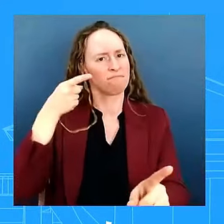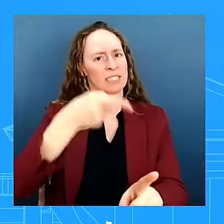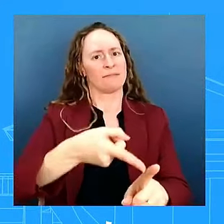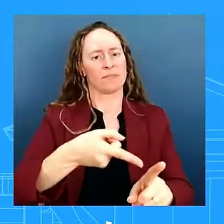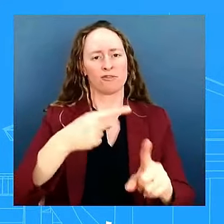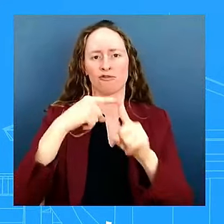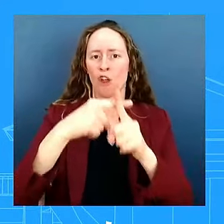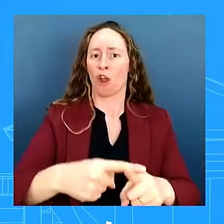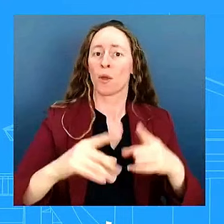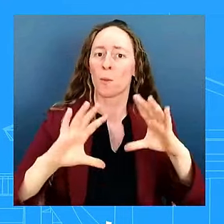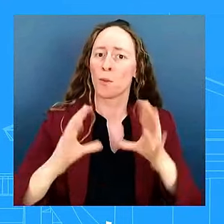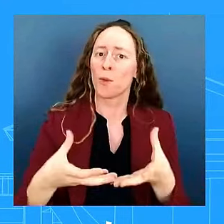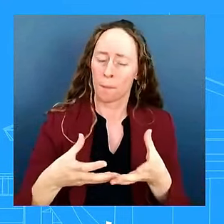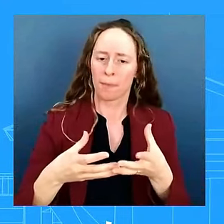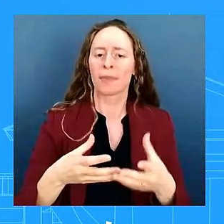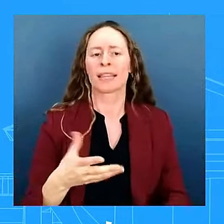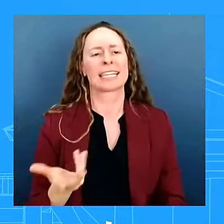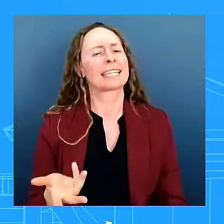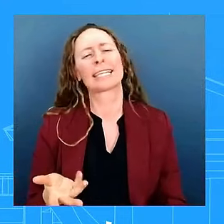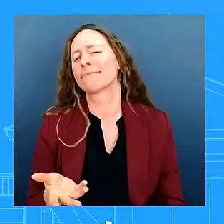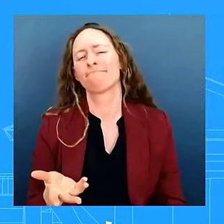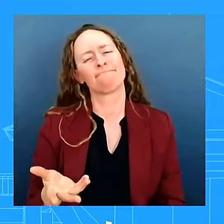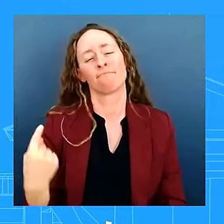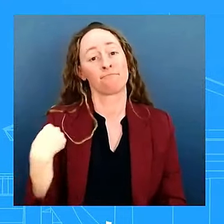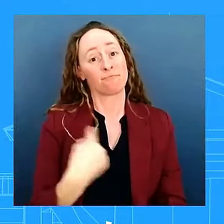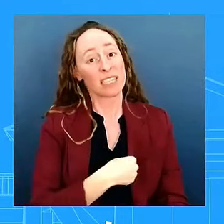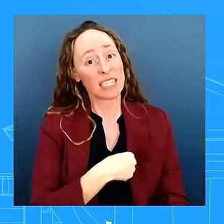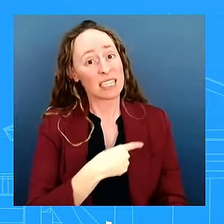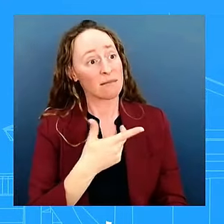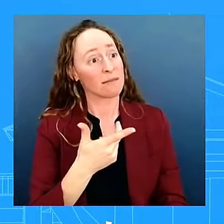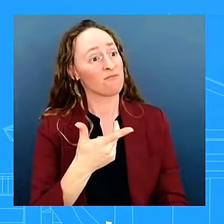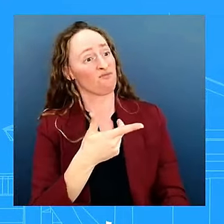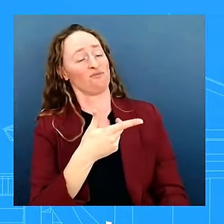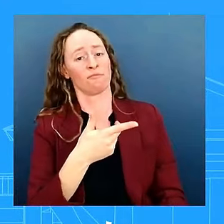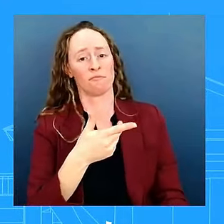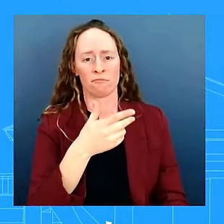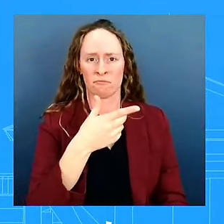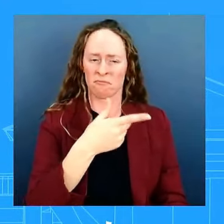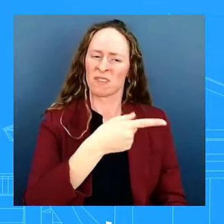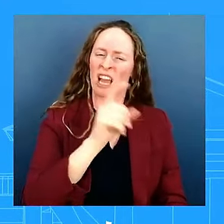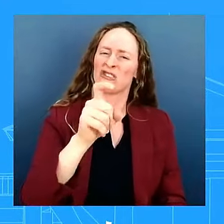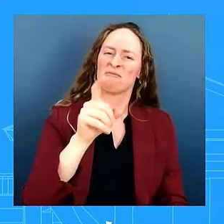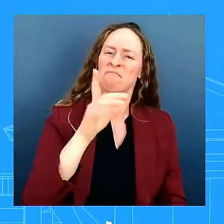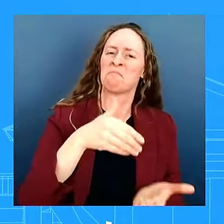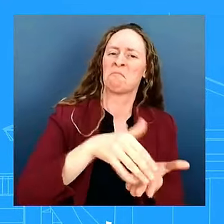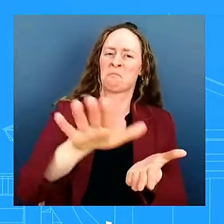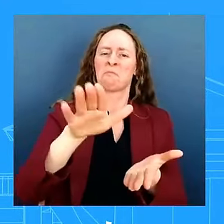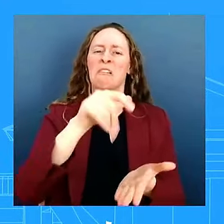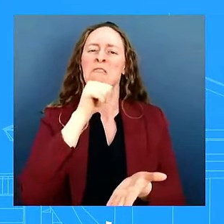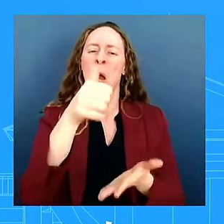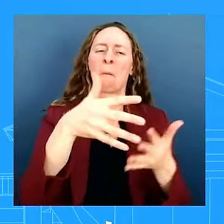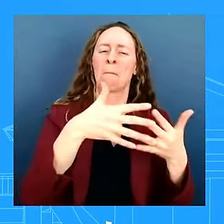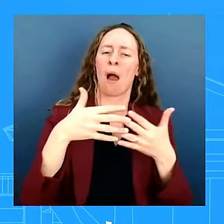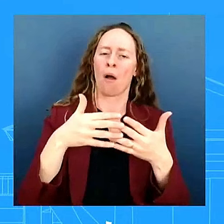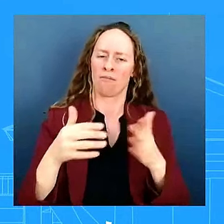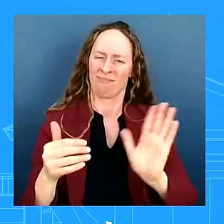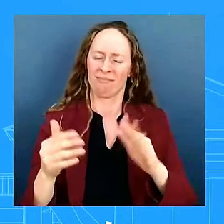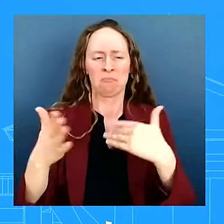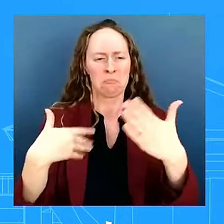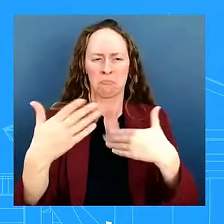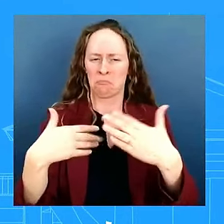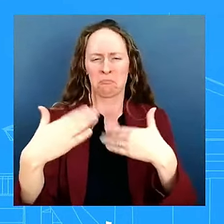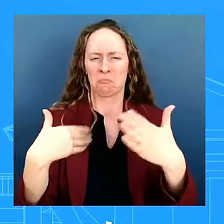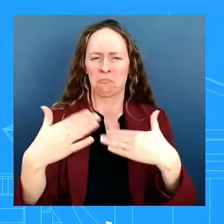fabric of this country it doesn't matter what your political views are you should stand and condemn